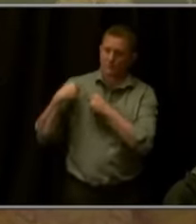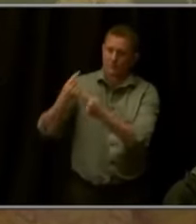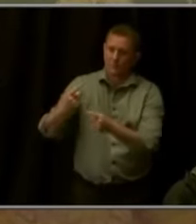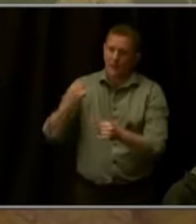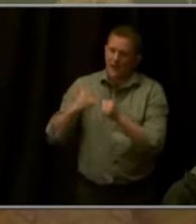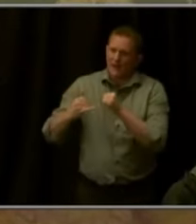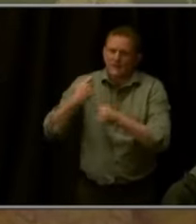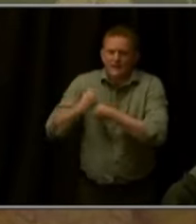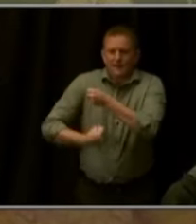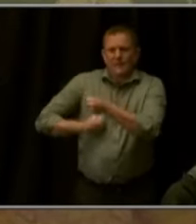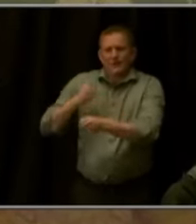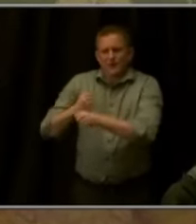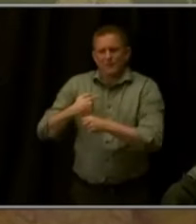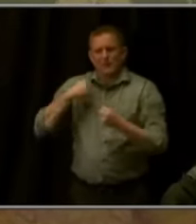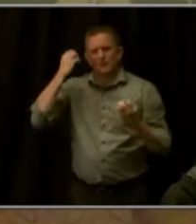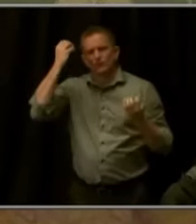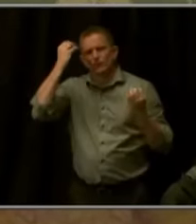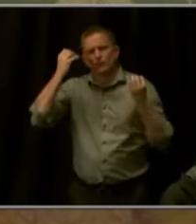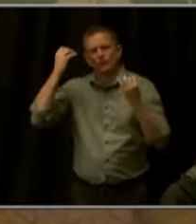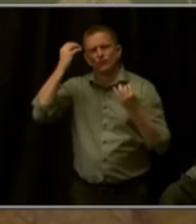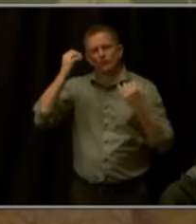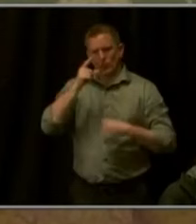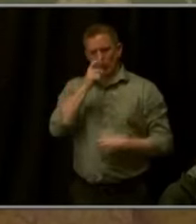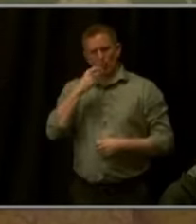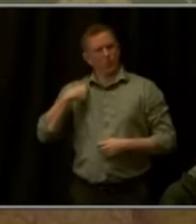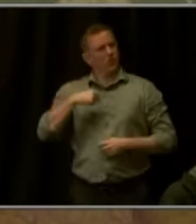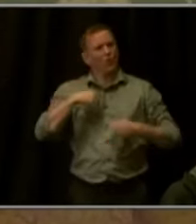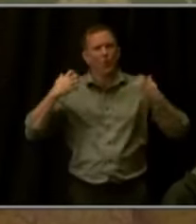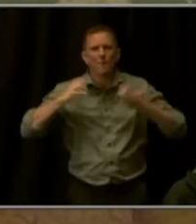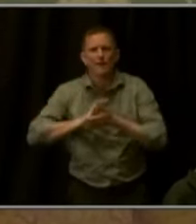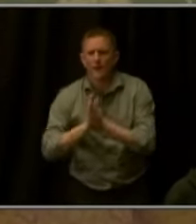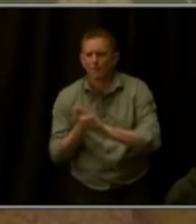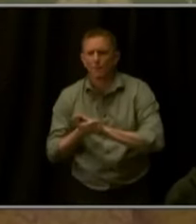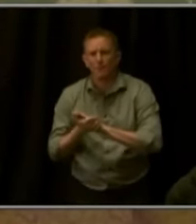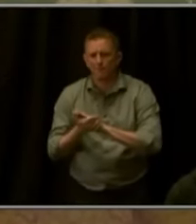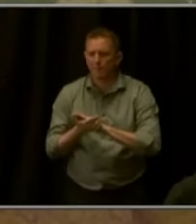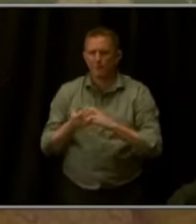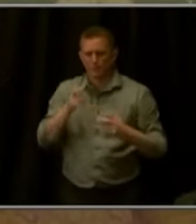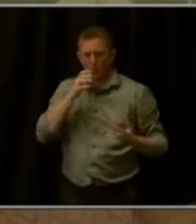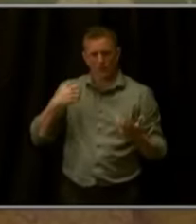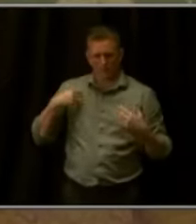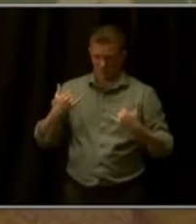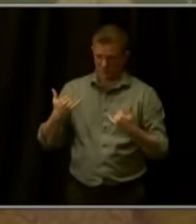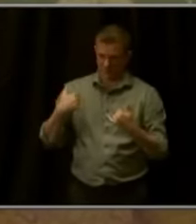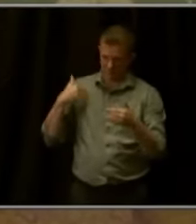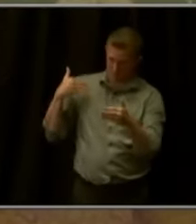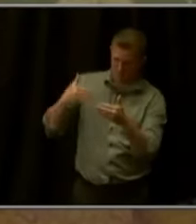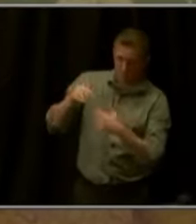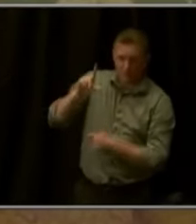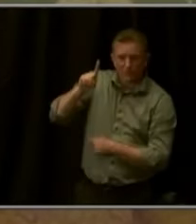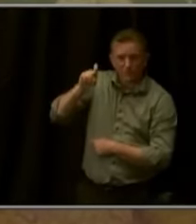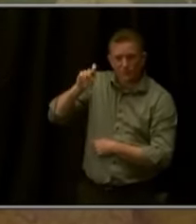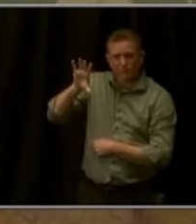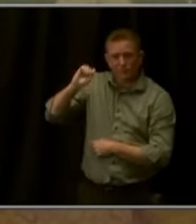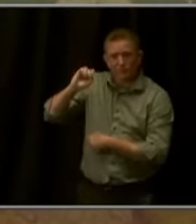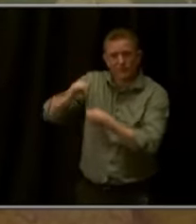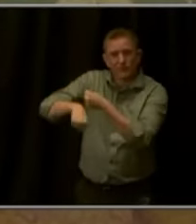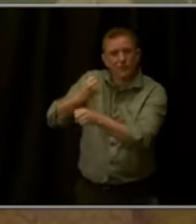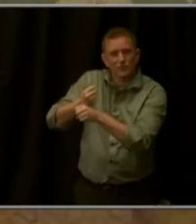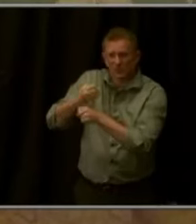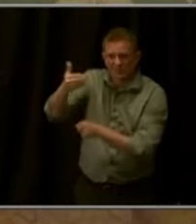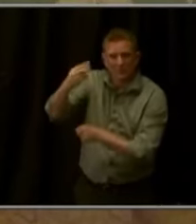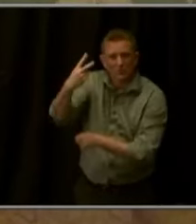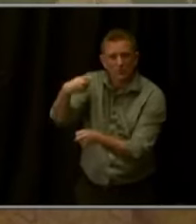who we want to be when our great state turns 150 years old, in just two years. As we